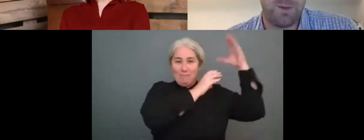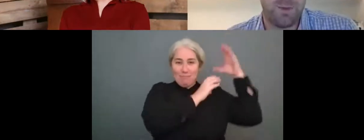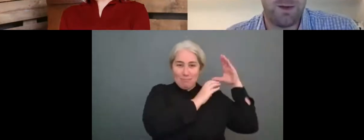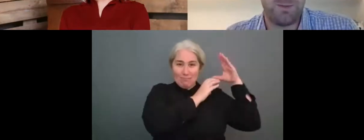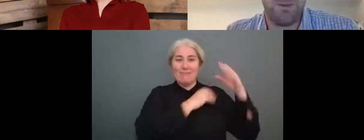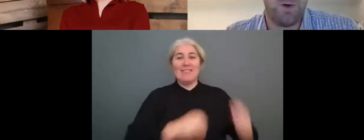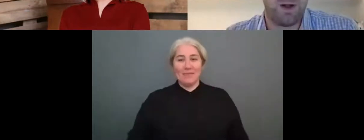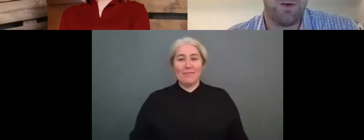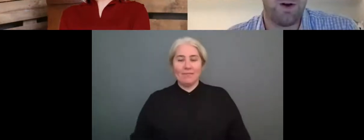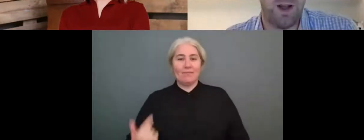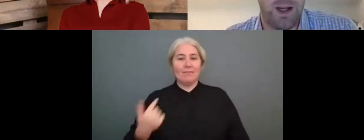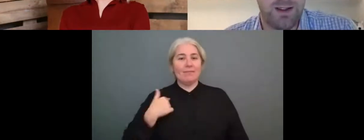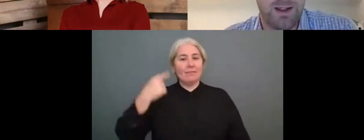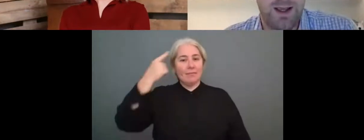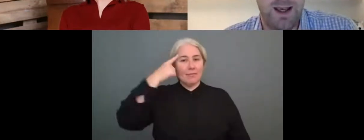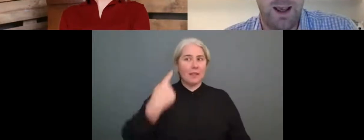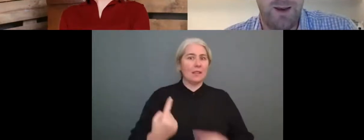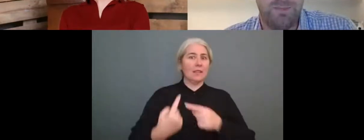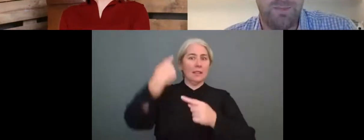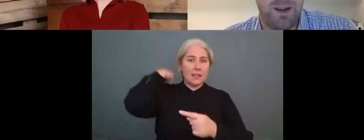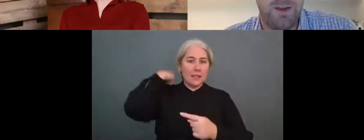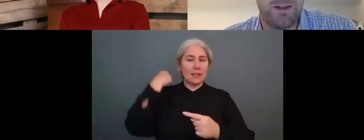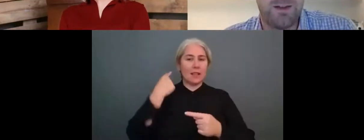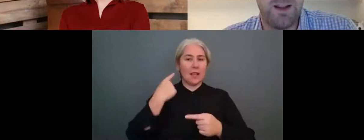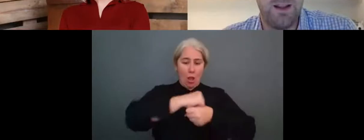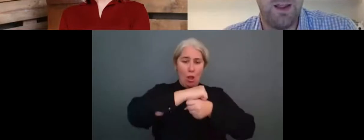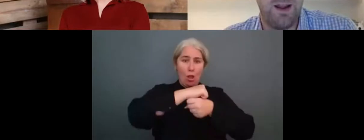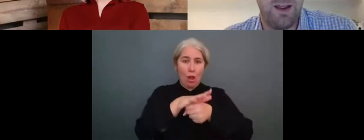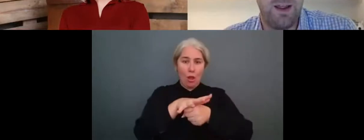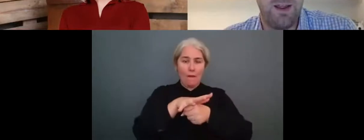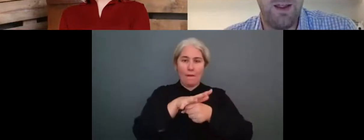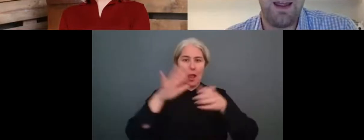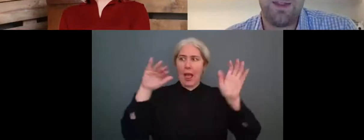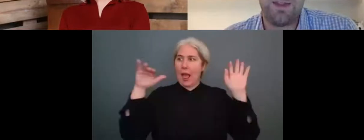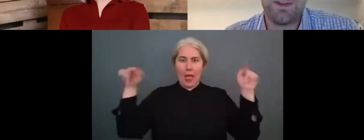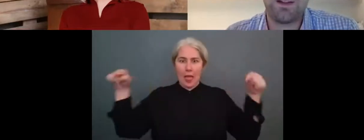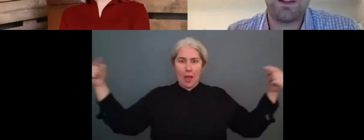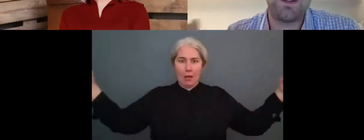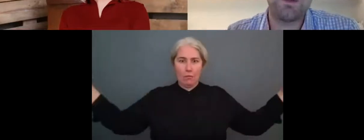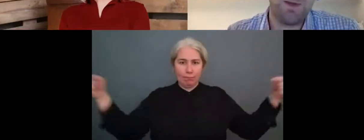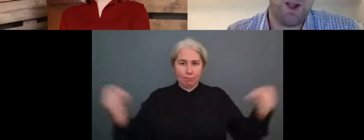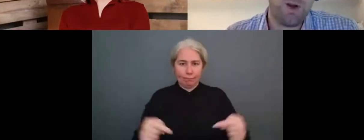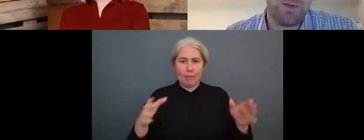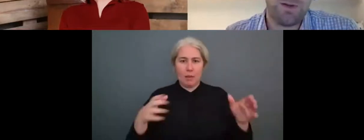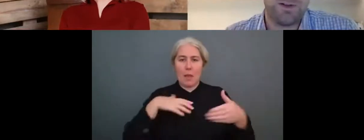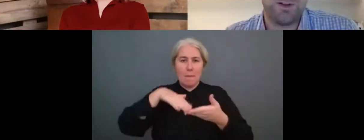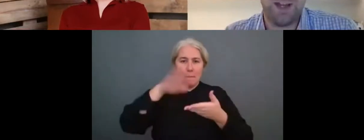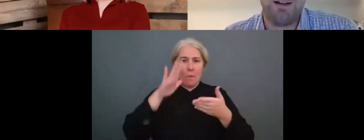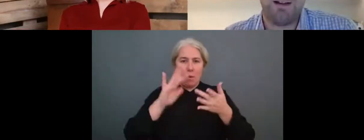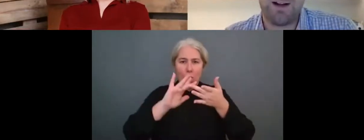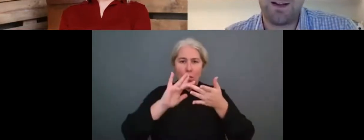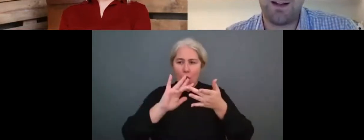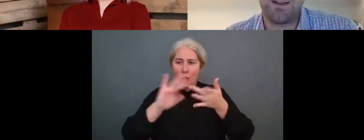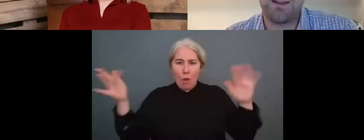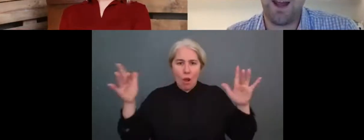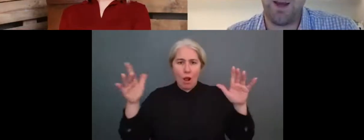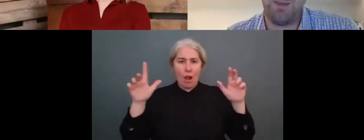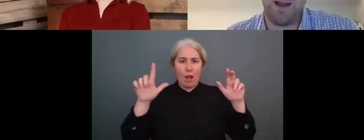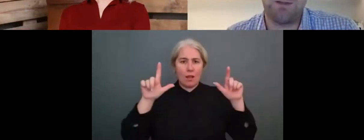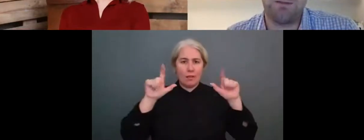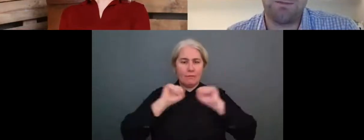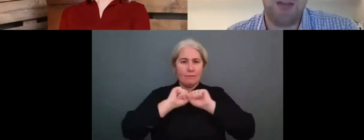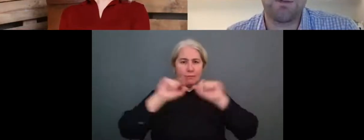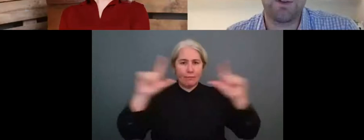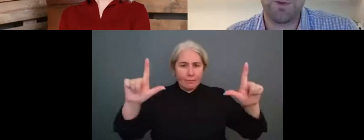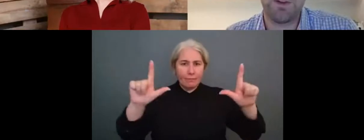the pandemic, where there's been more kind of online, um, events, but the sector is extremely open to sharing ideas, um,